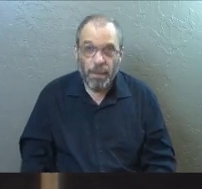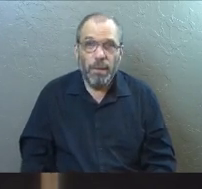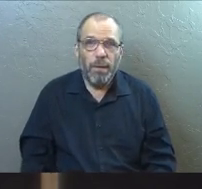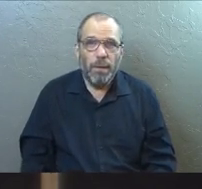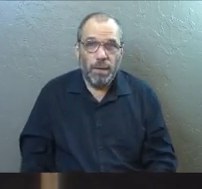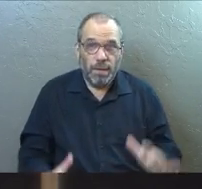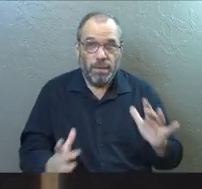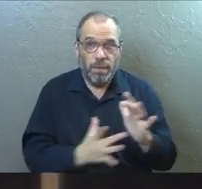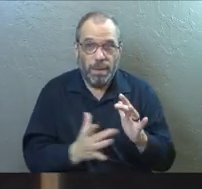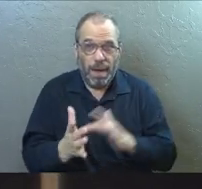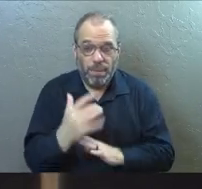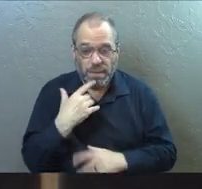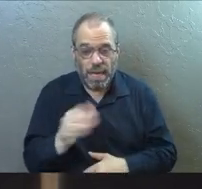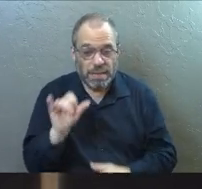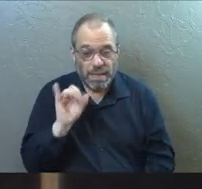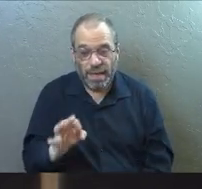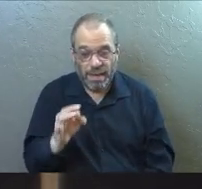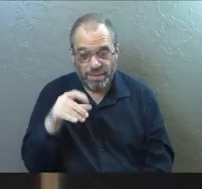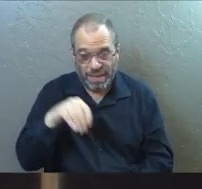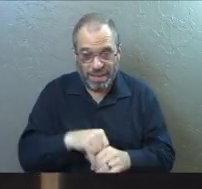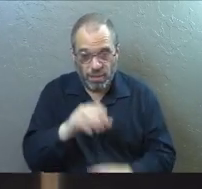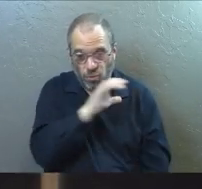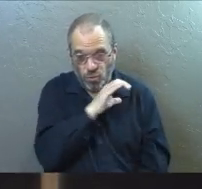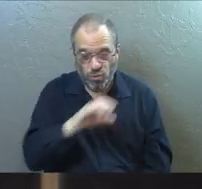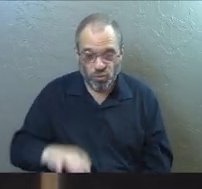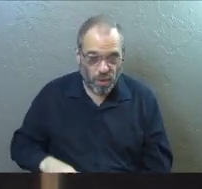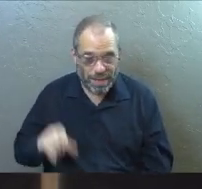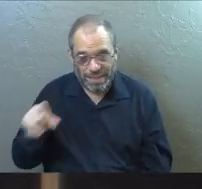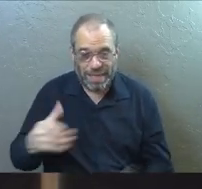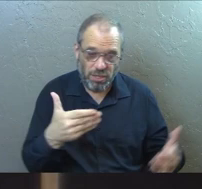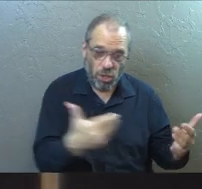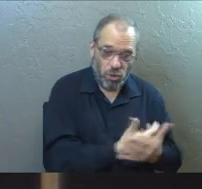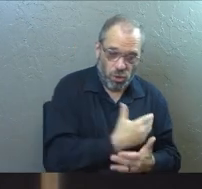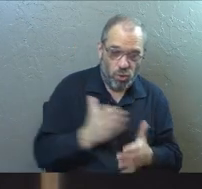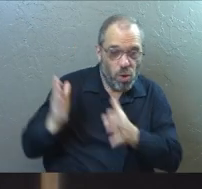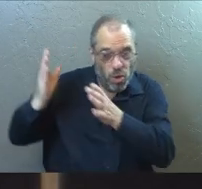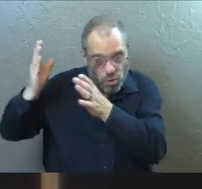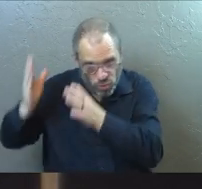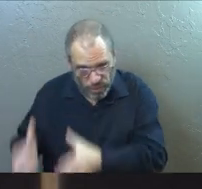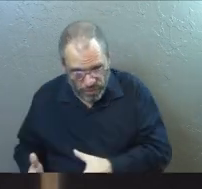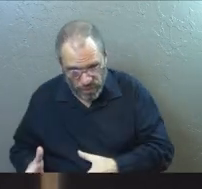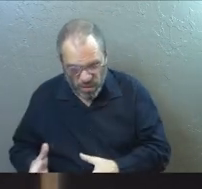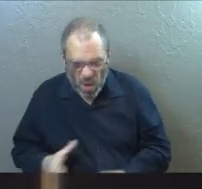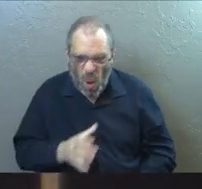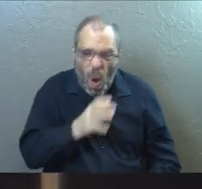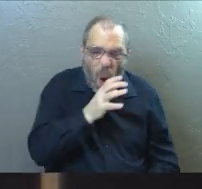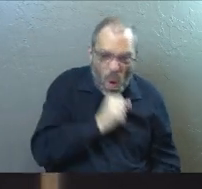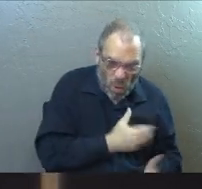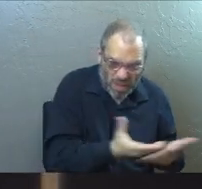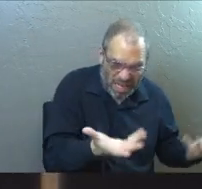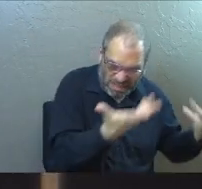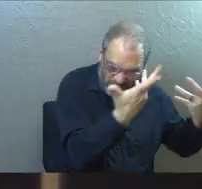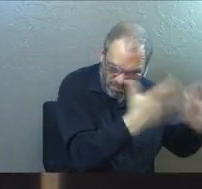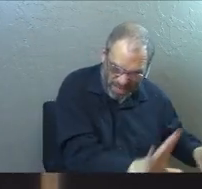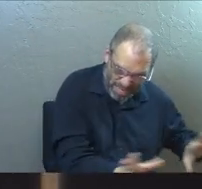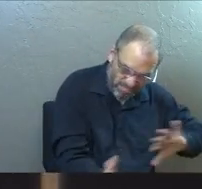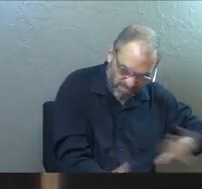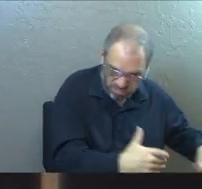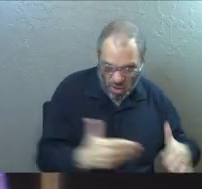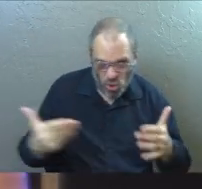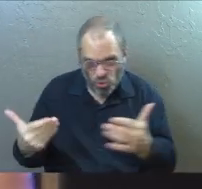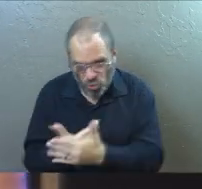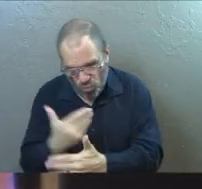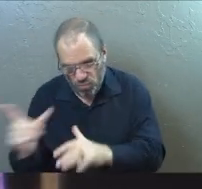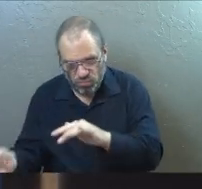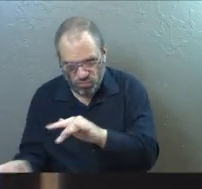The scripture says that if anyone is in Christ, he is a new creation. The old is gone and the